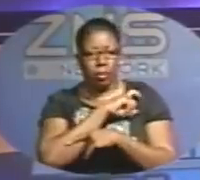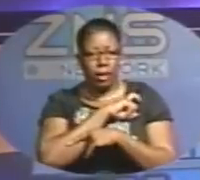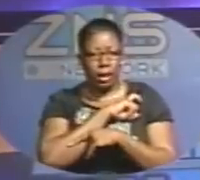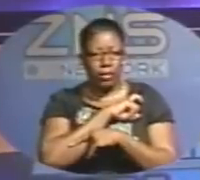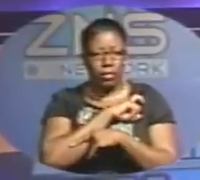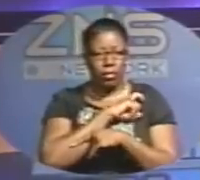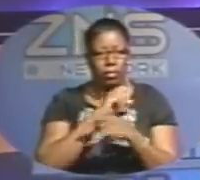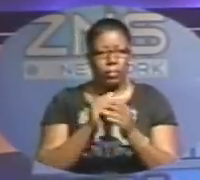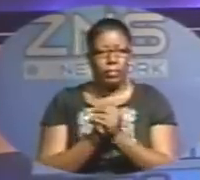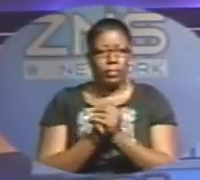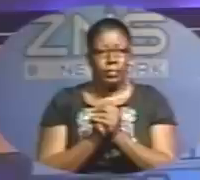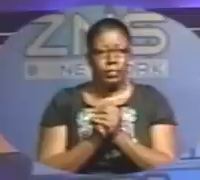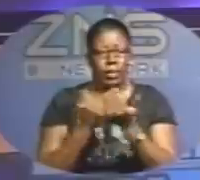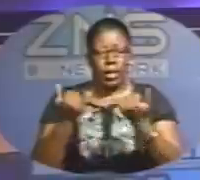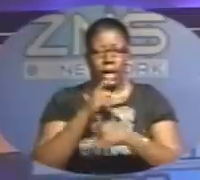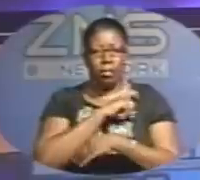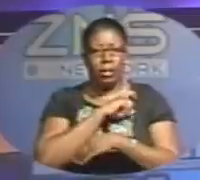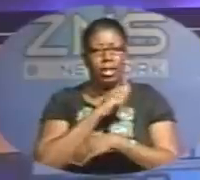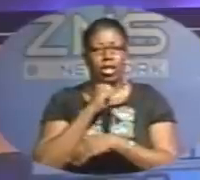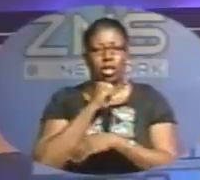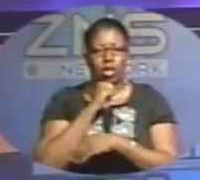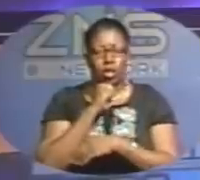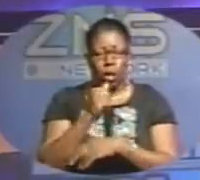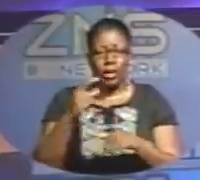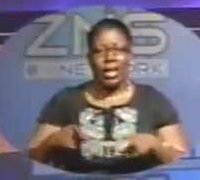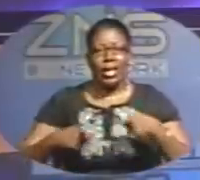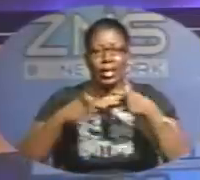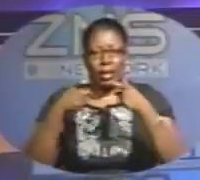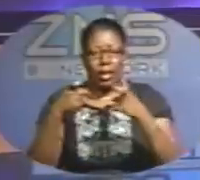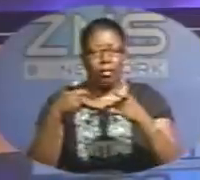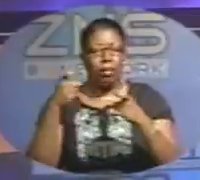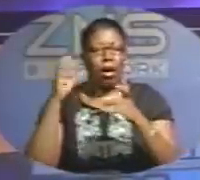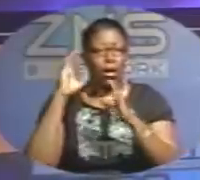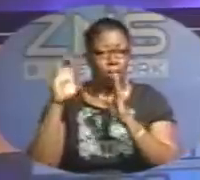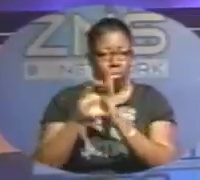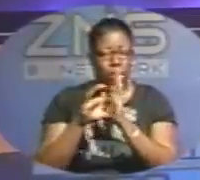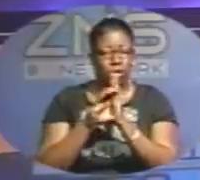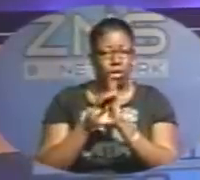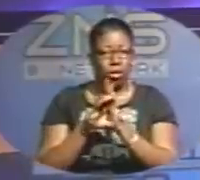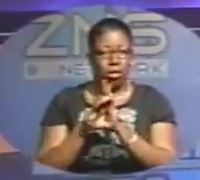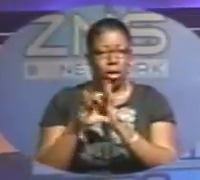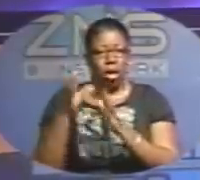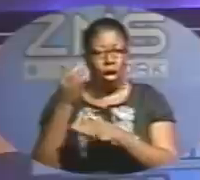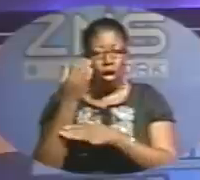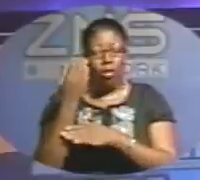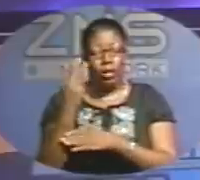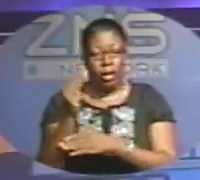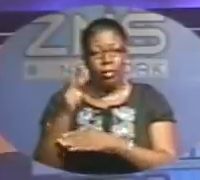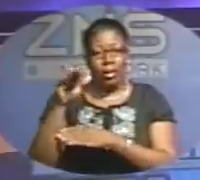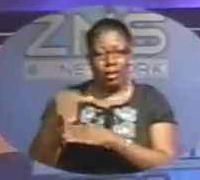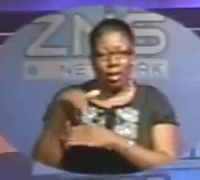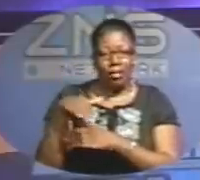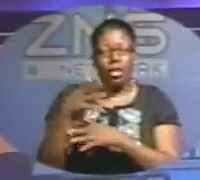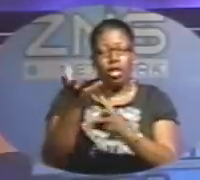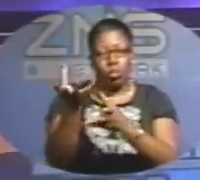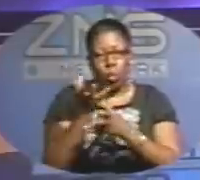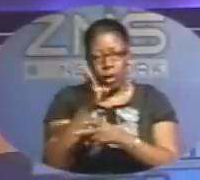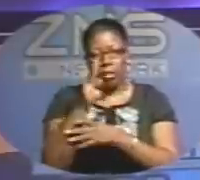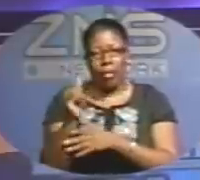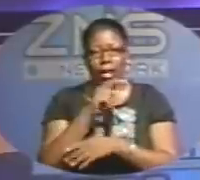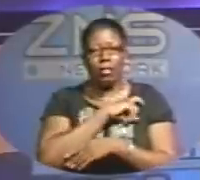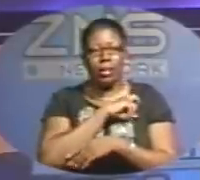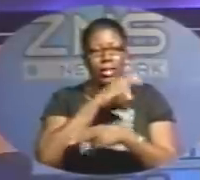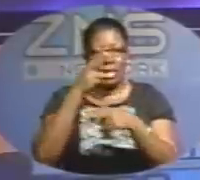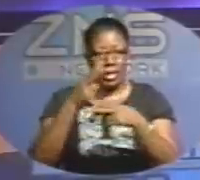leading the investigation. Now, police have not issued a photograph of different. And though he's wanted by police, he has been